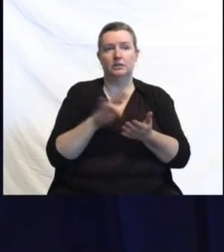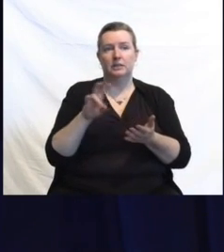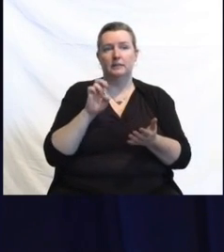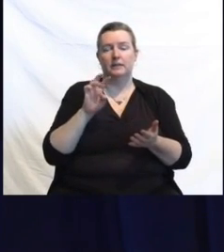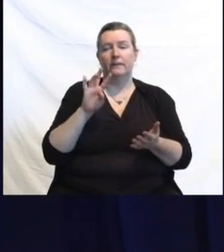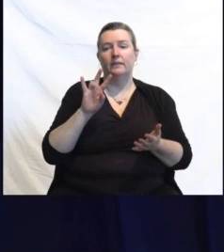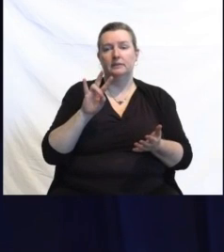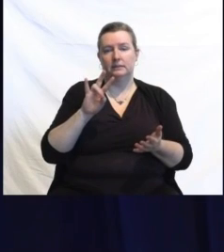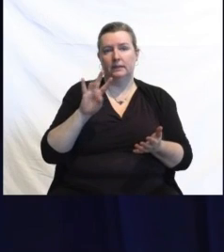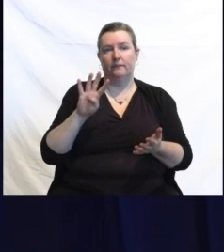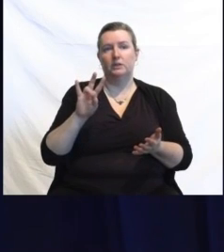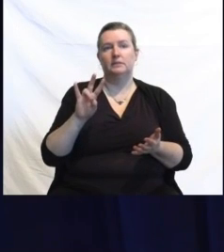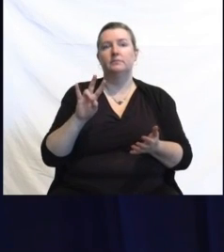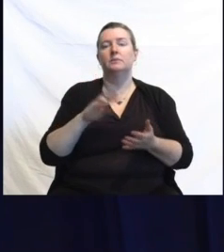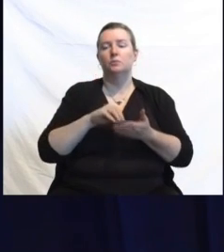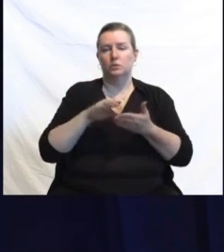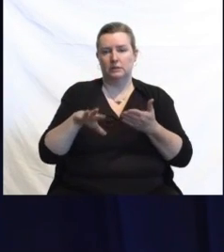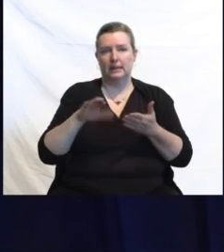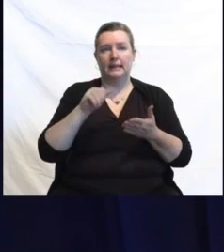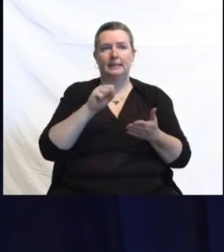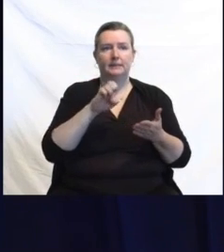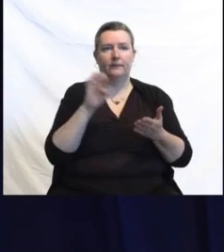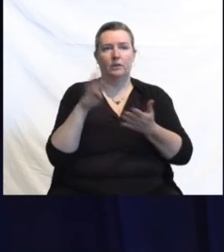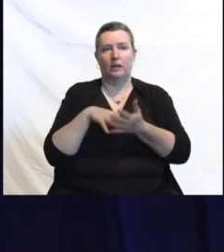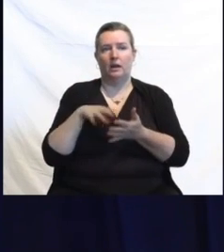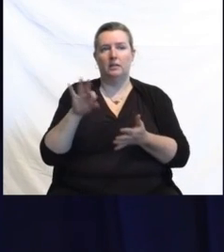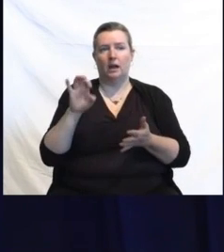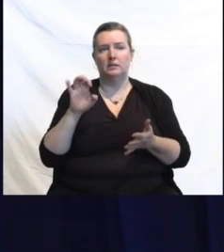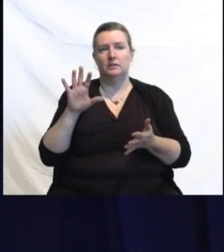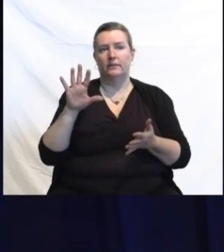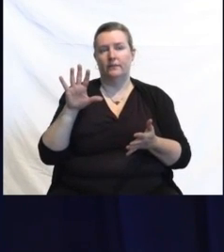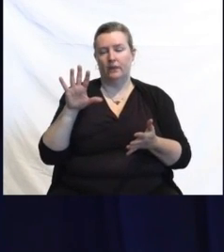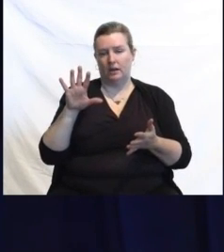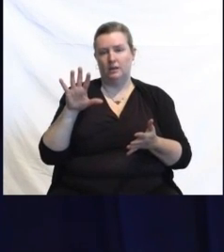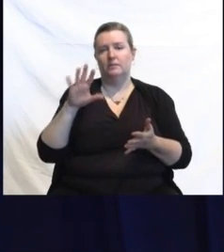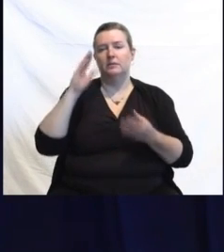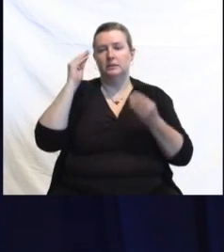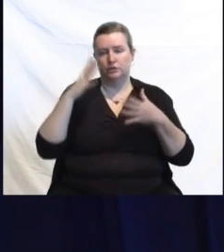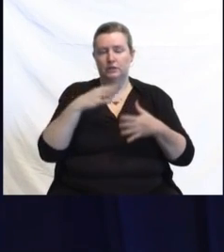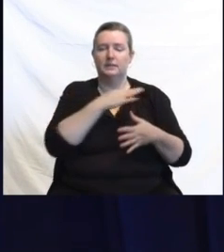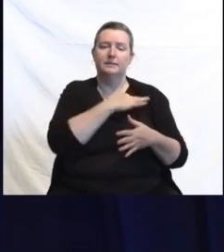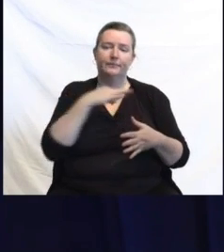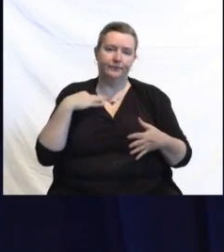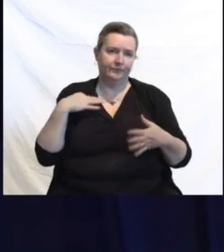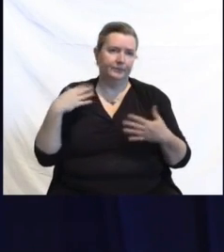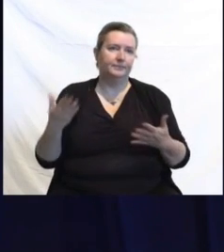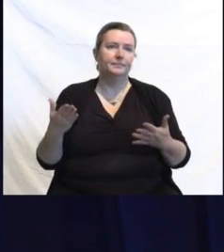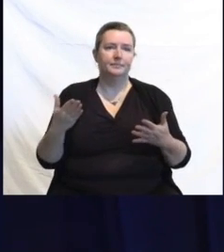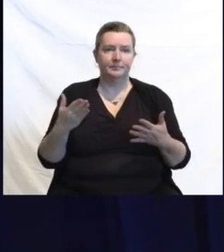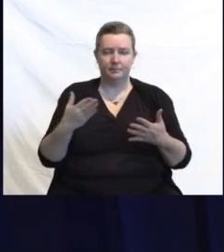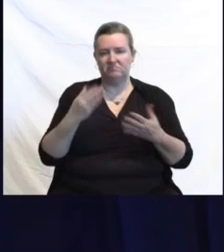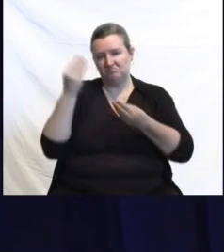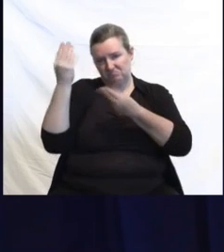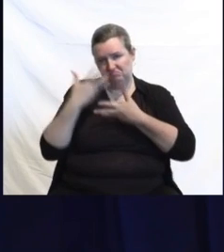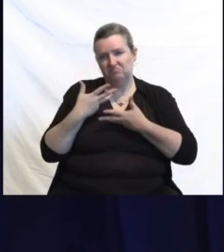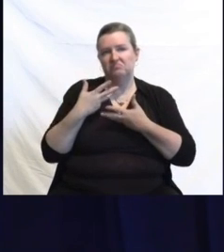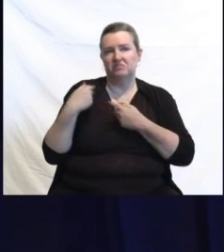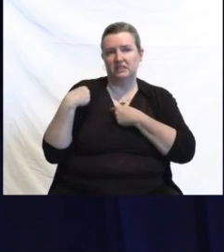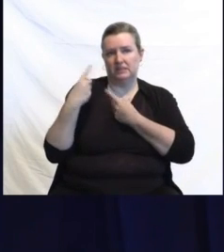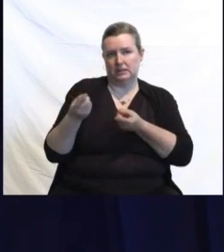4,095 teacher-staff cases have been reported since the beginning of the year in the K-12 schools.